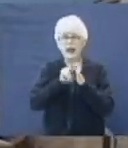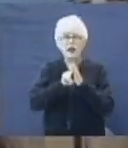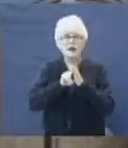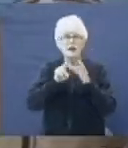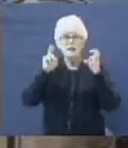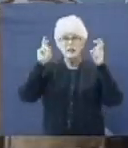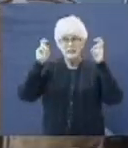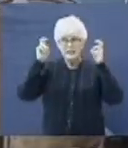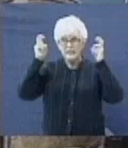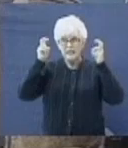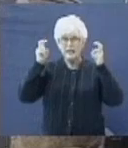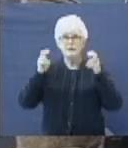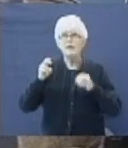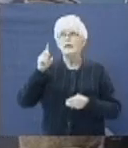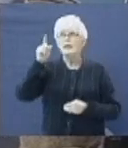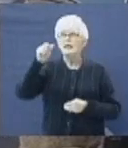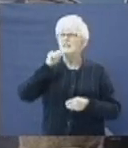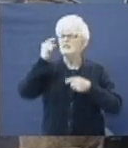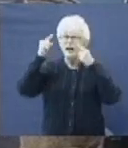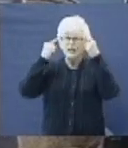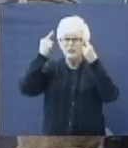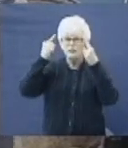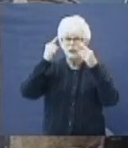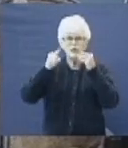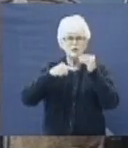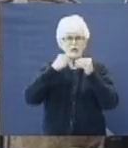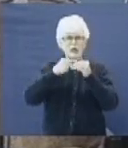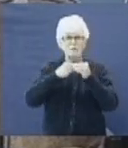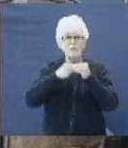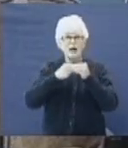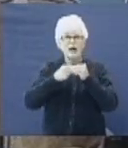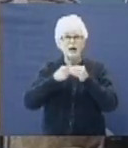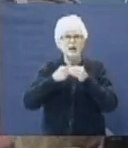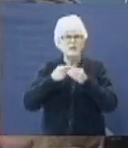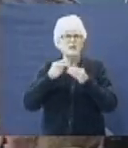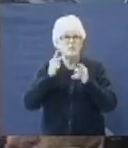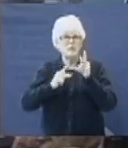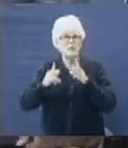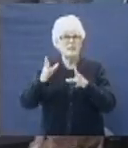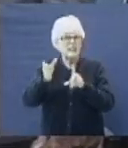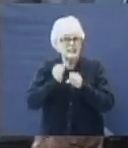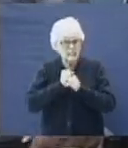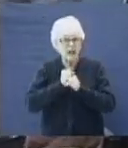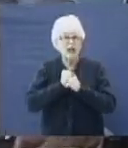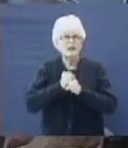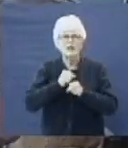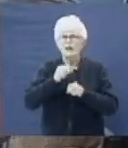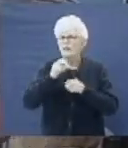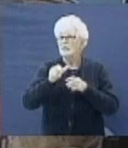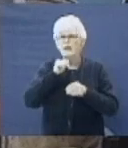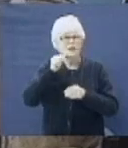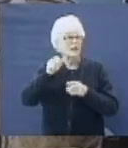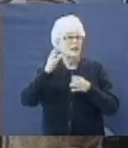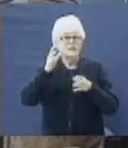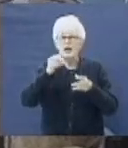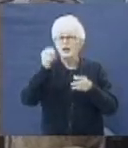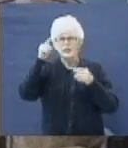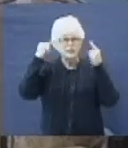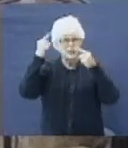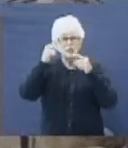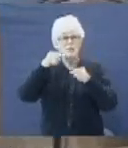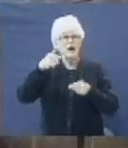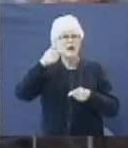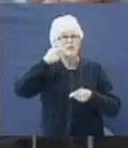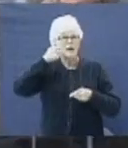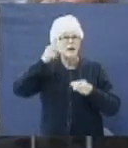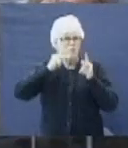I make this statement? He is not concerned about the drunkards he has them. He is not concerned about the dope head he has them. But he is